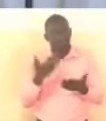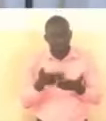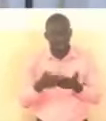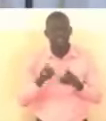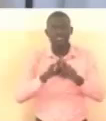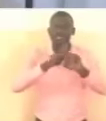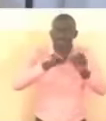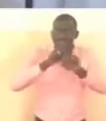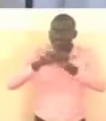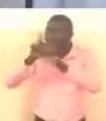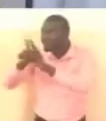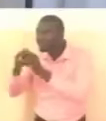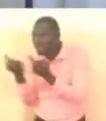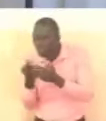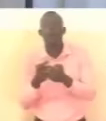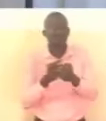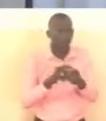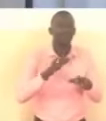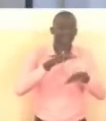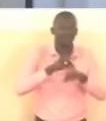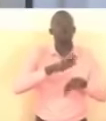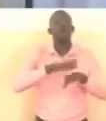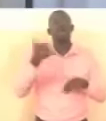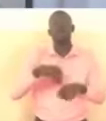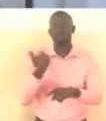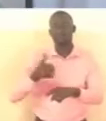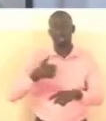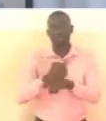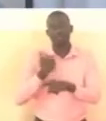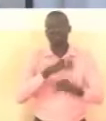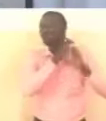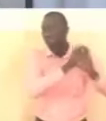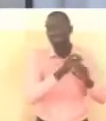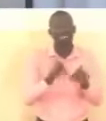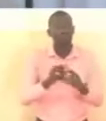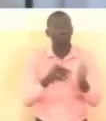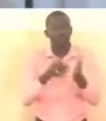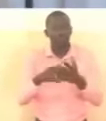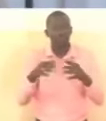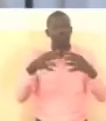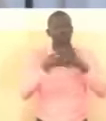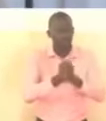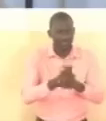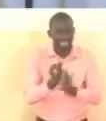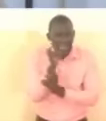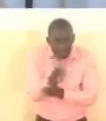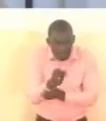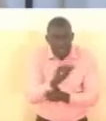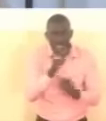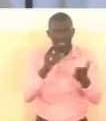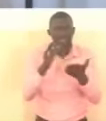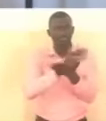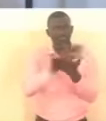cultural diversity can foster mutual cooperation specialization and division of work for the development